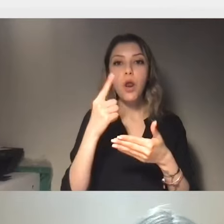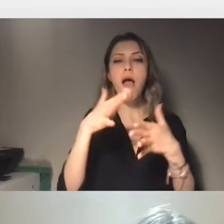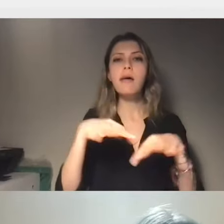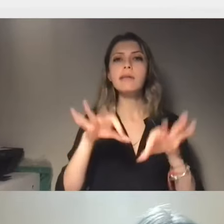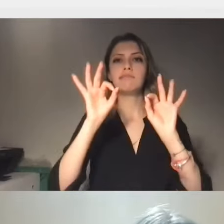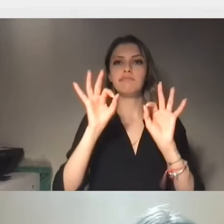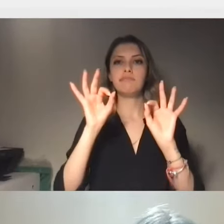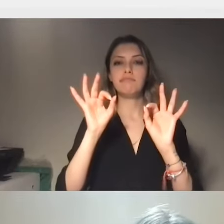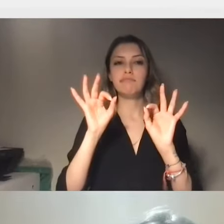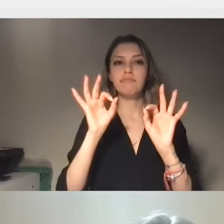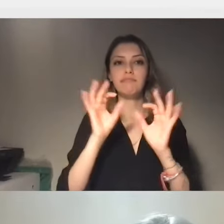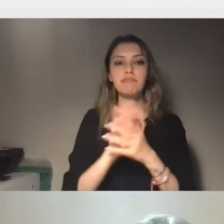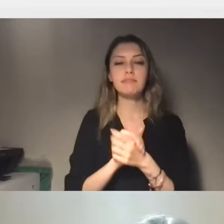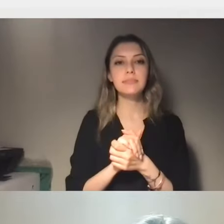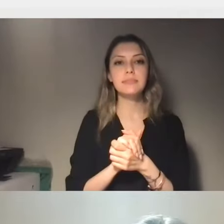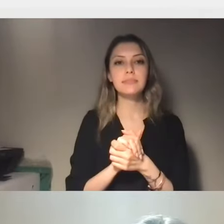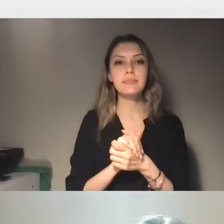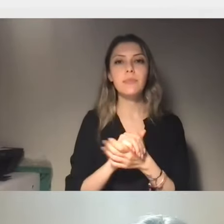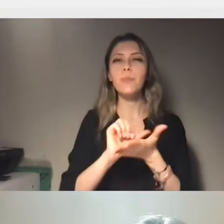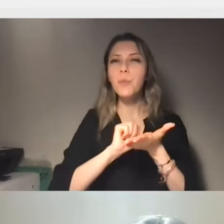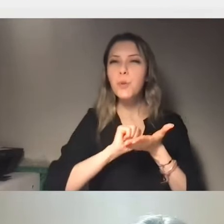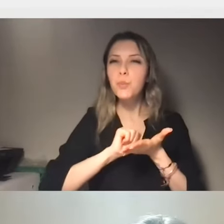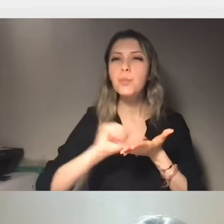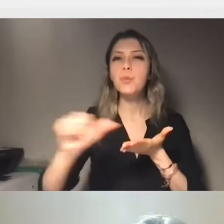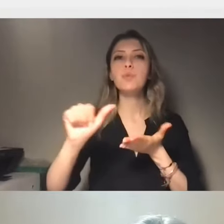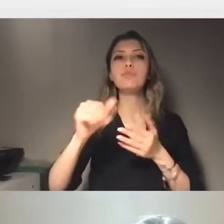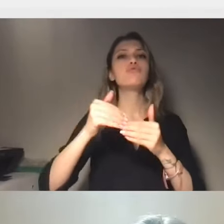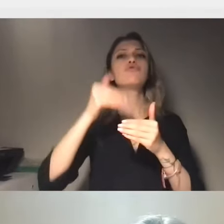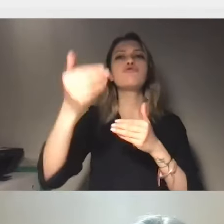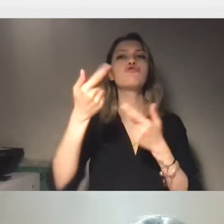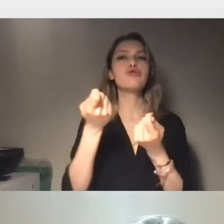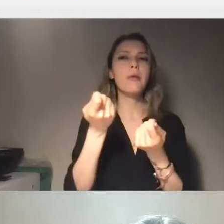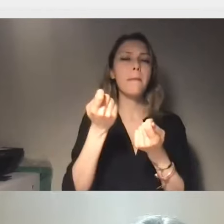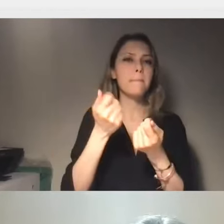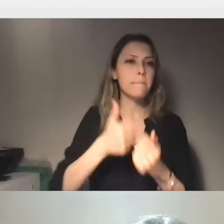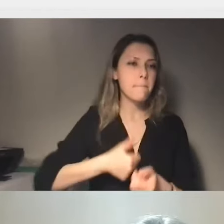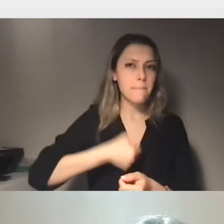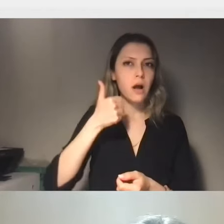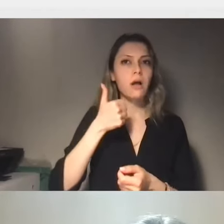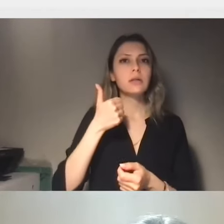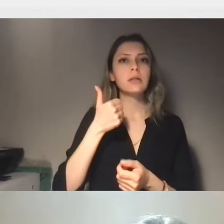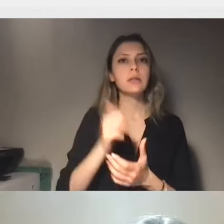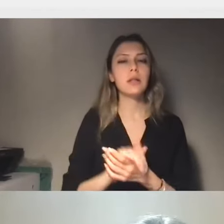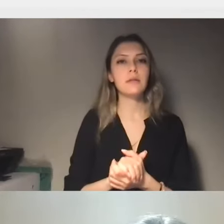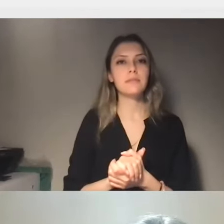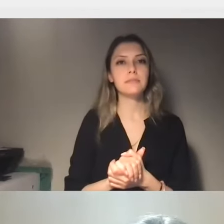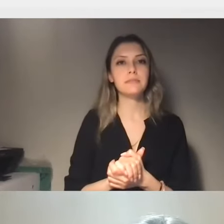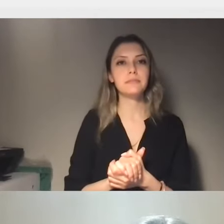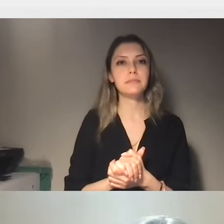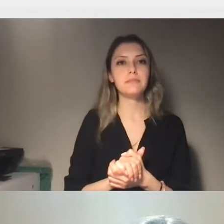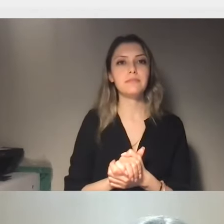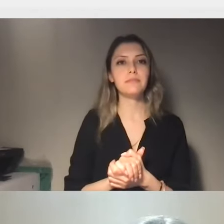of Foreign Affairs highlighting the importance of developing a national action plan